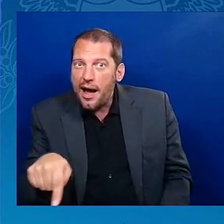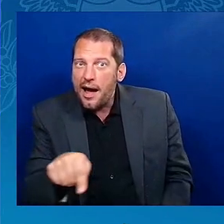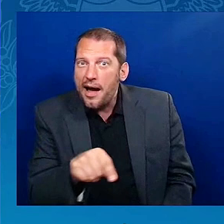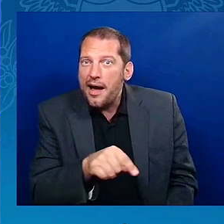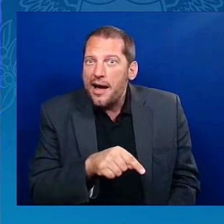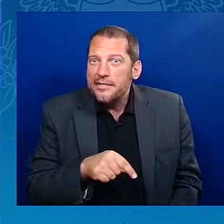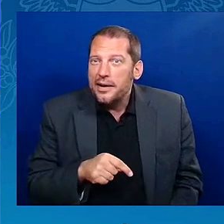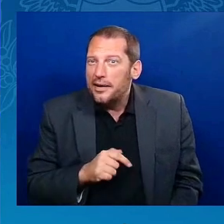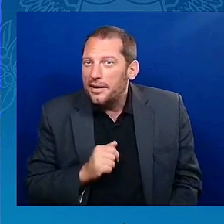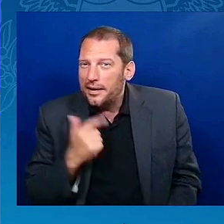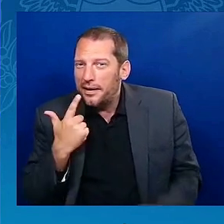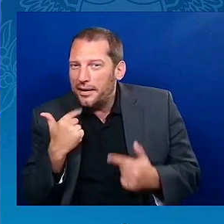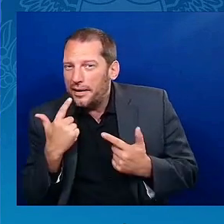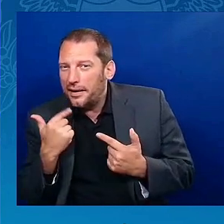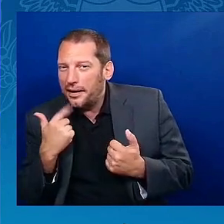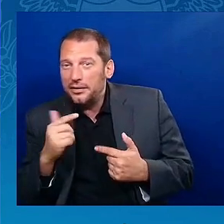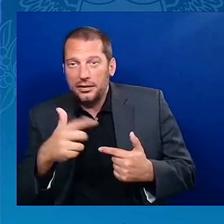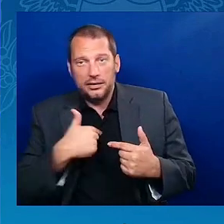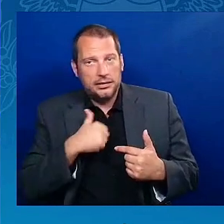children.